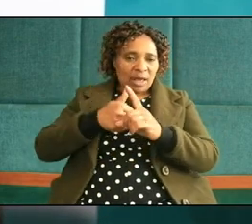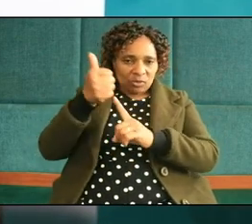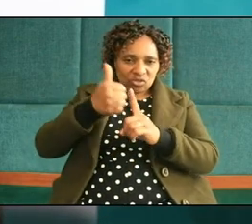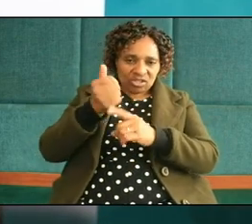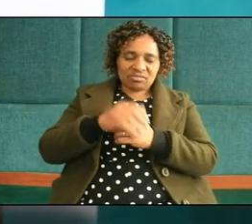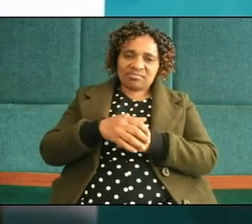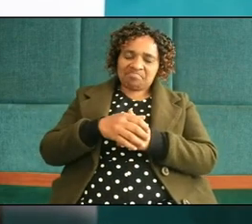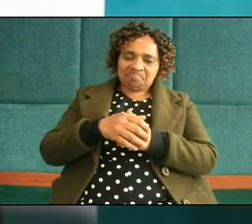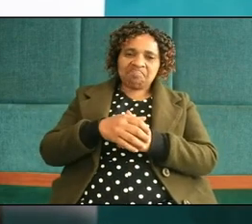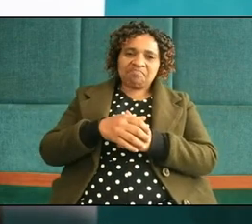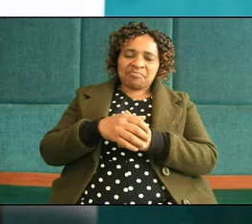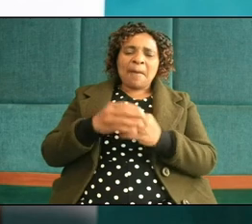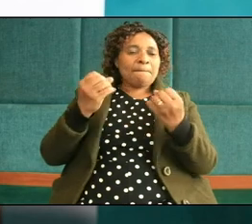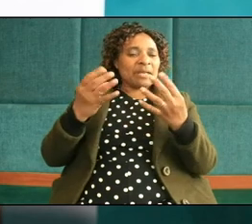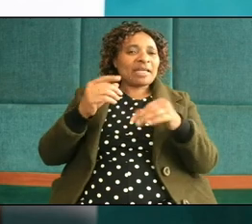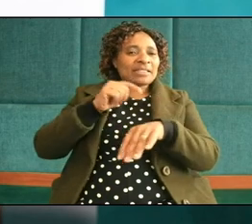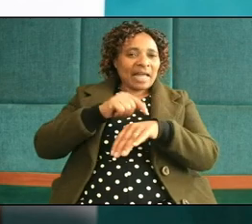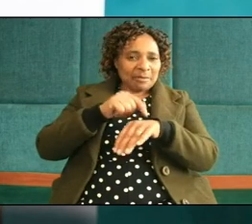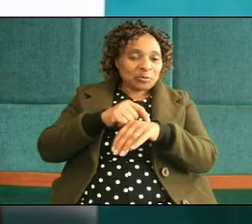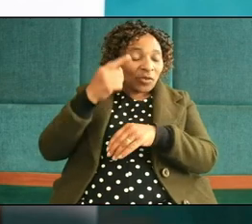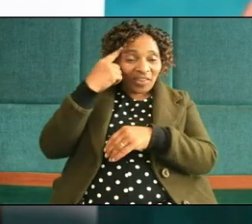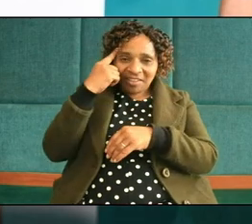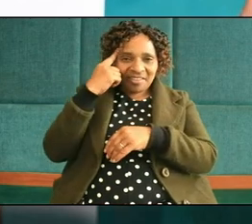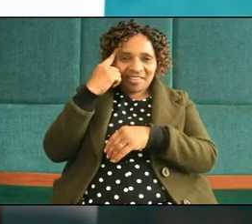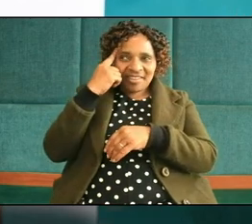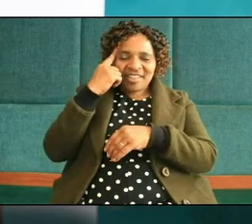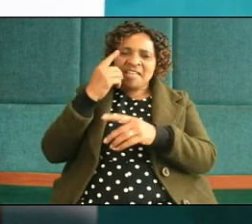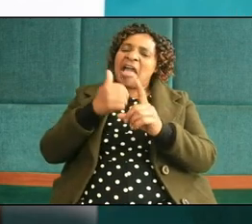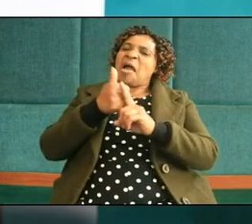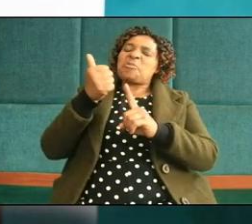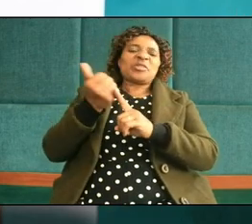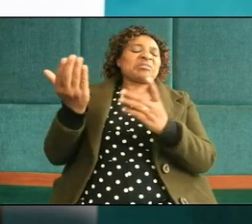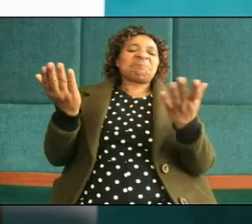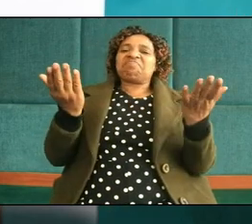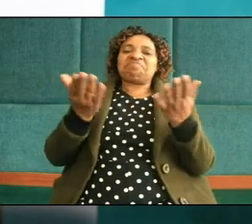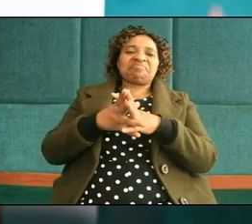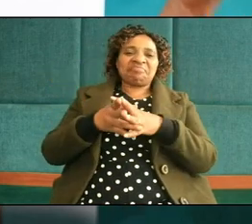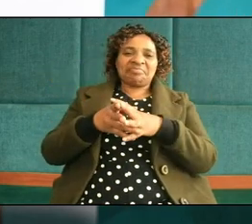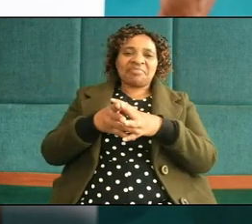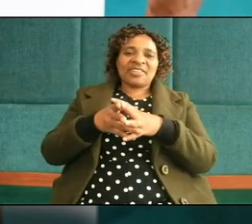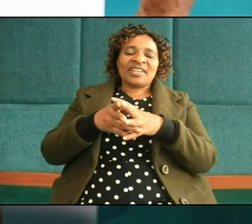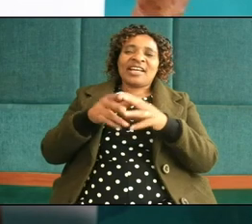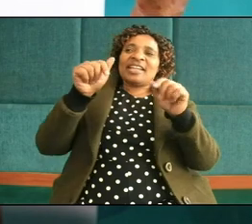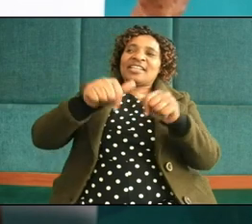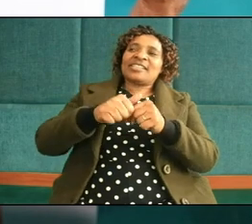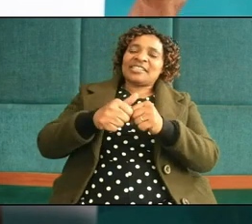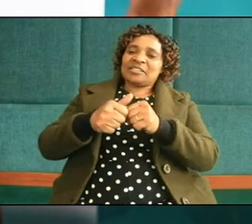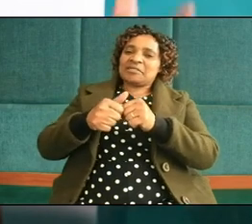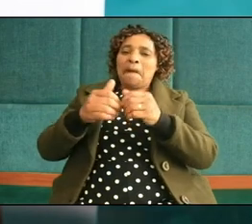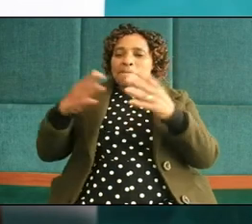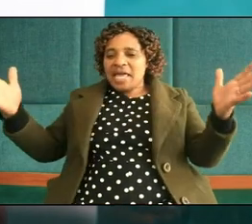many times we think that abuse is just this sexual matter